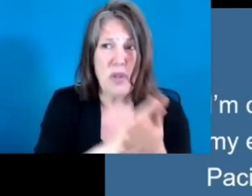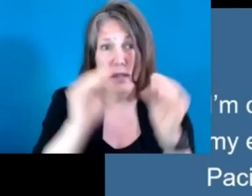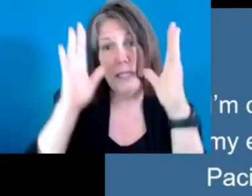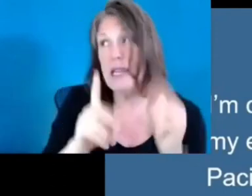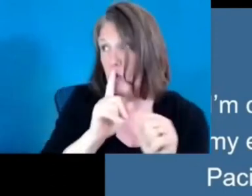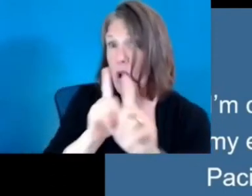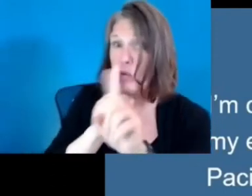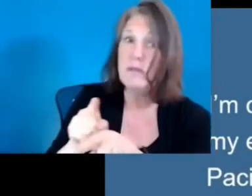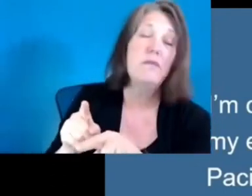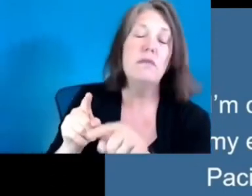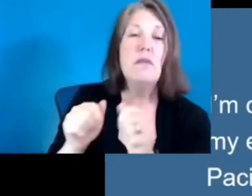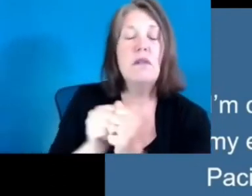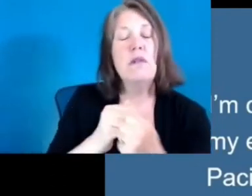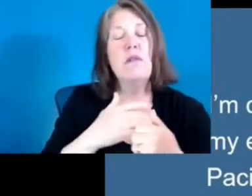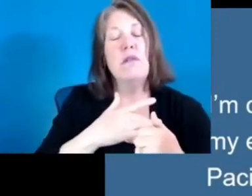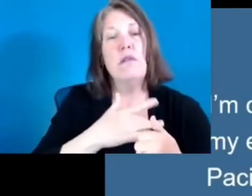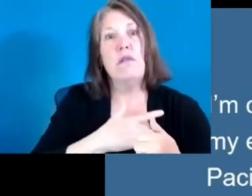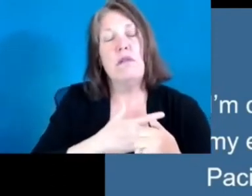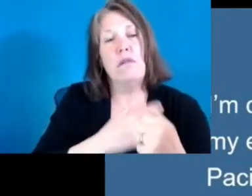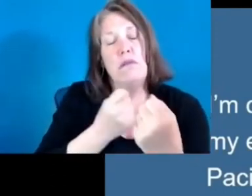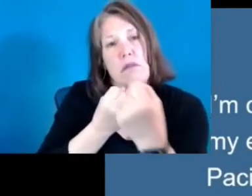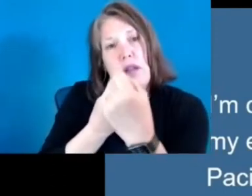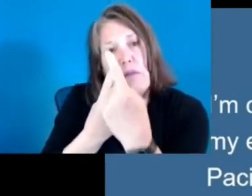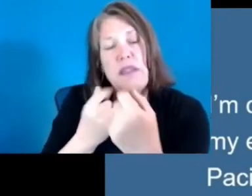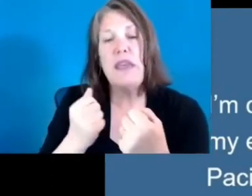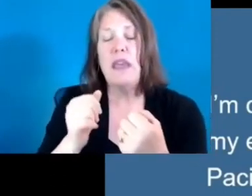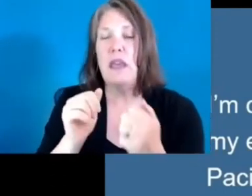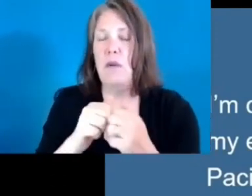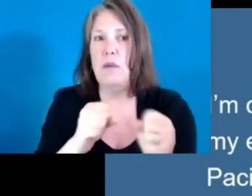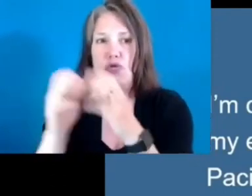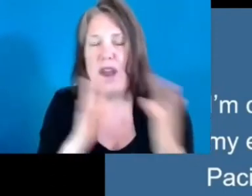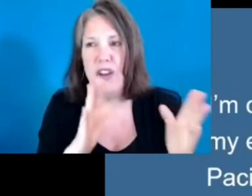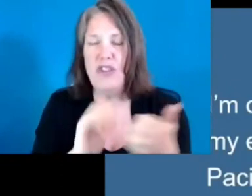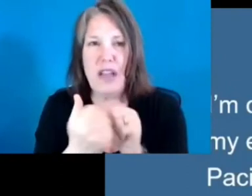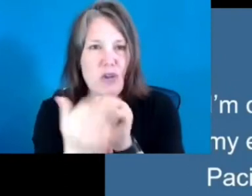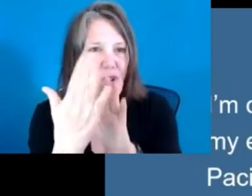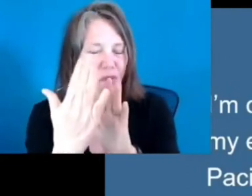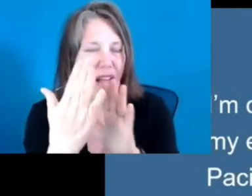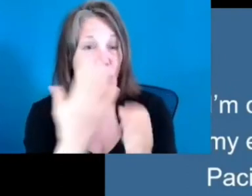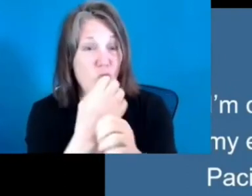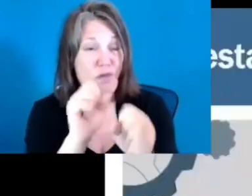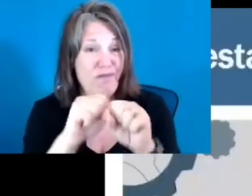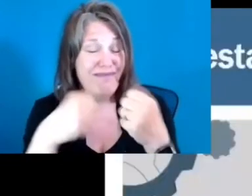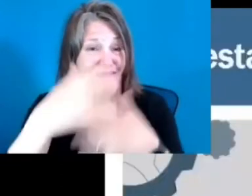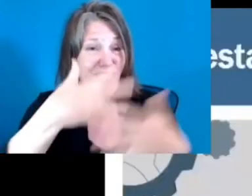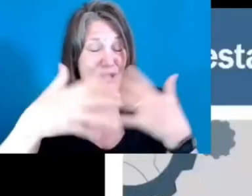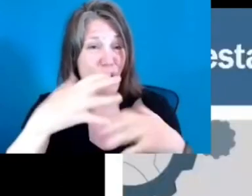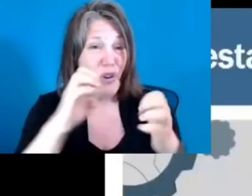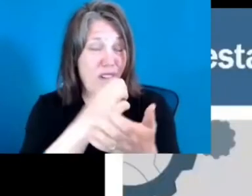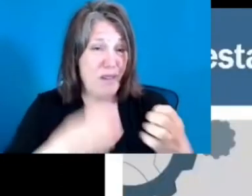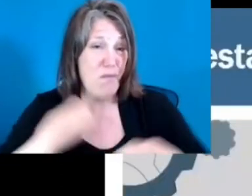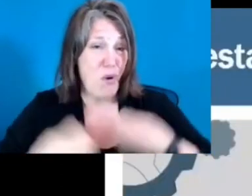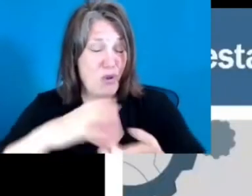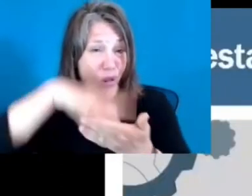social and emotional learning and supports. And this is really changing the way we think about the purpose of schools.